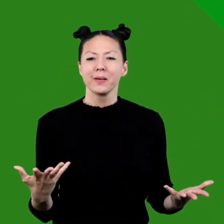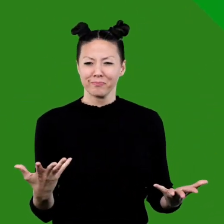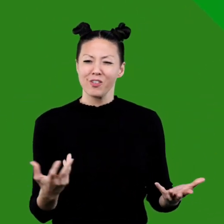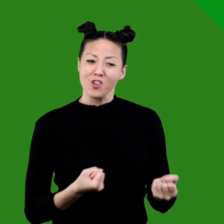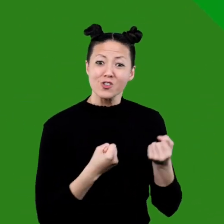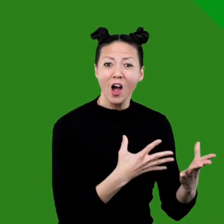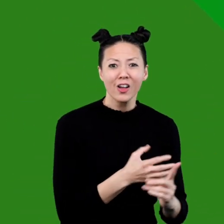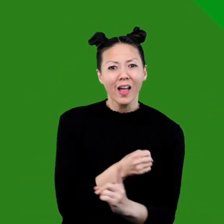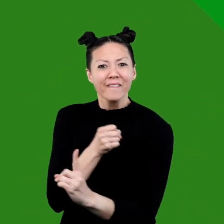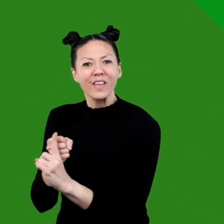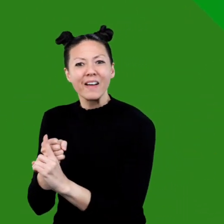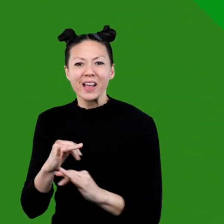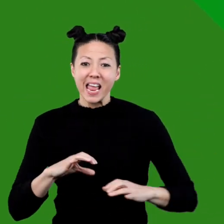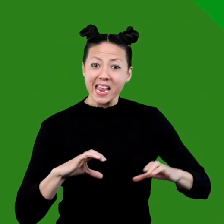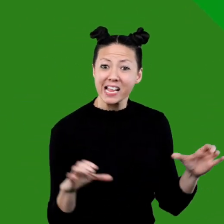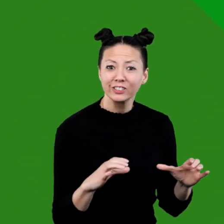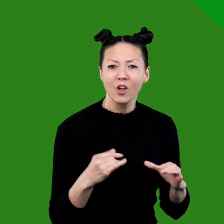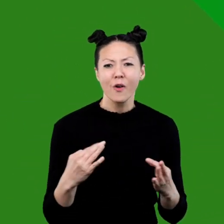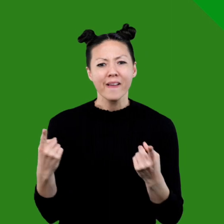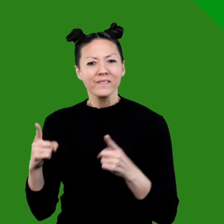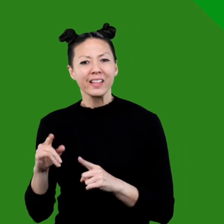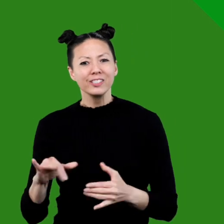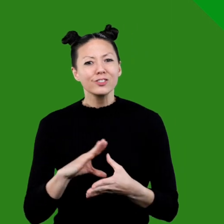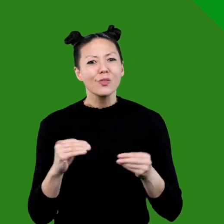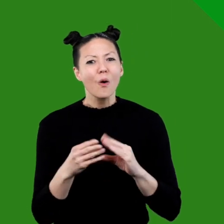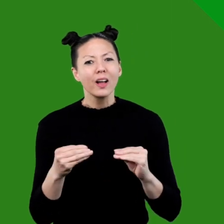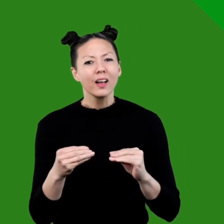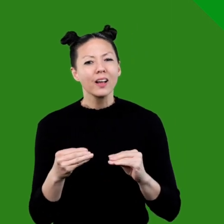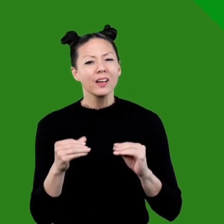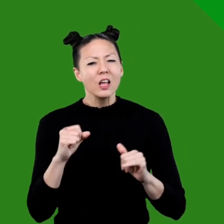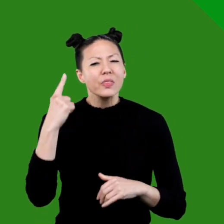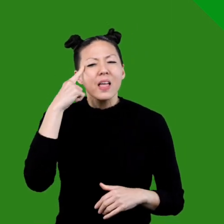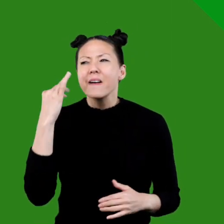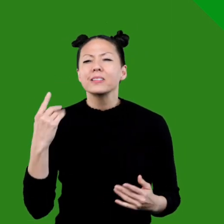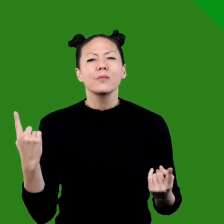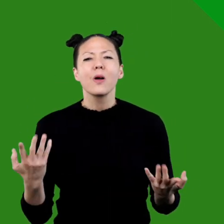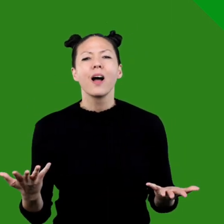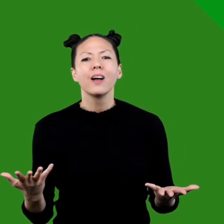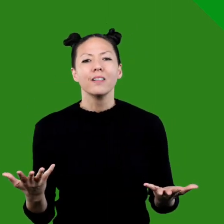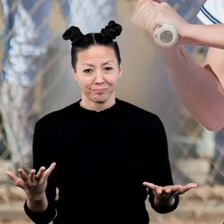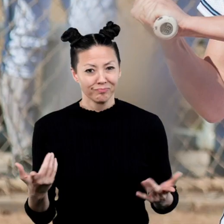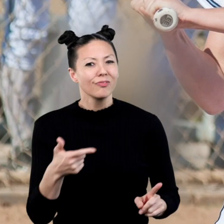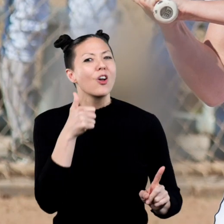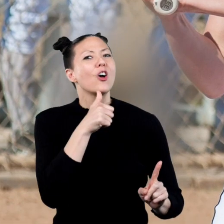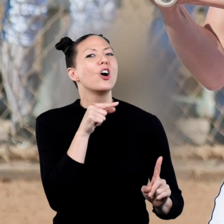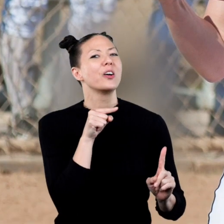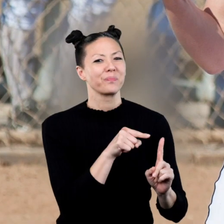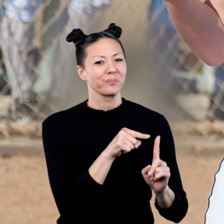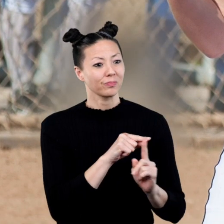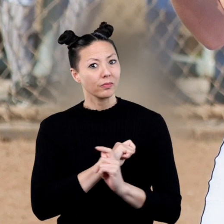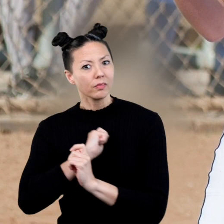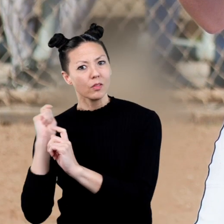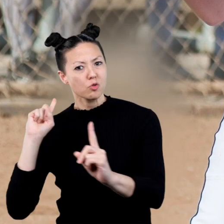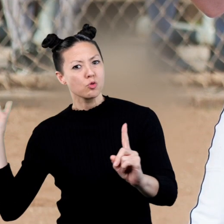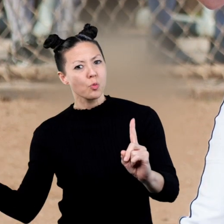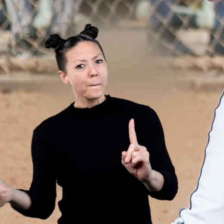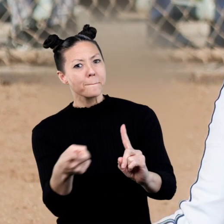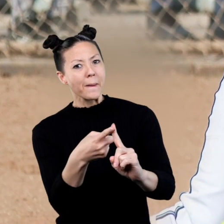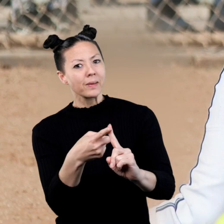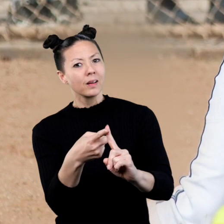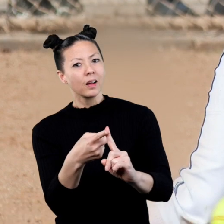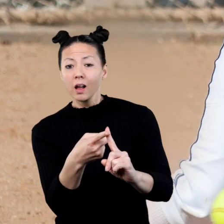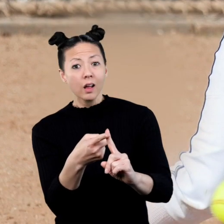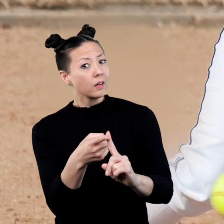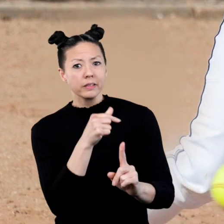cause and effect of the actions and events in this story? Can you think of some? The girl swings the bat.